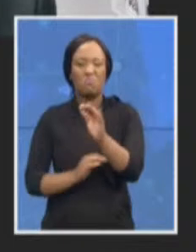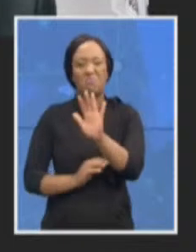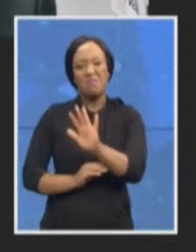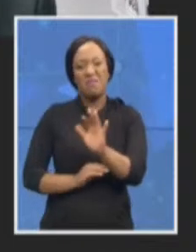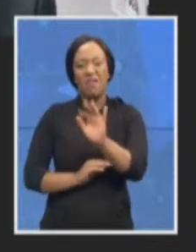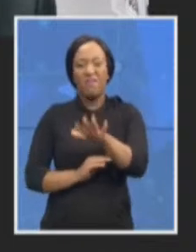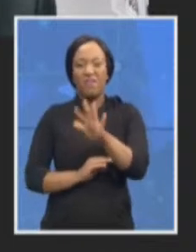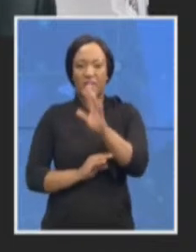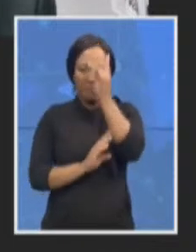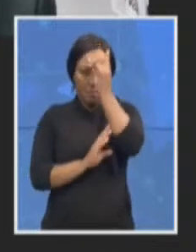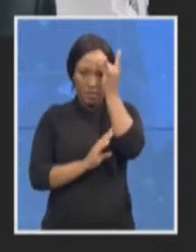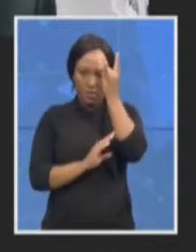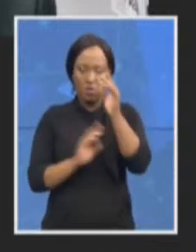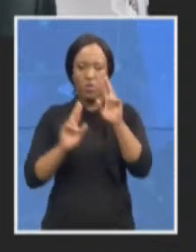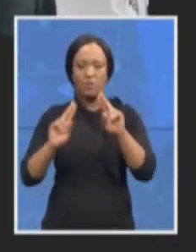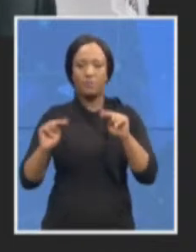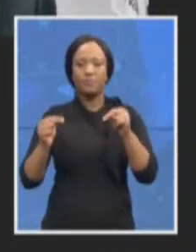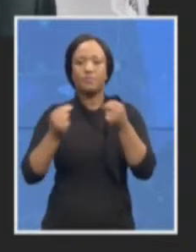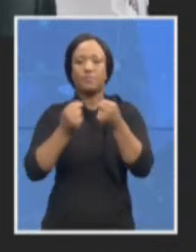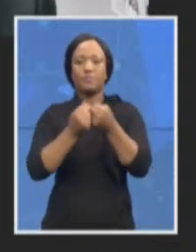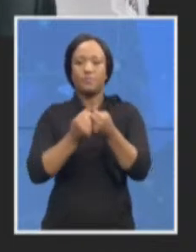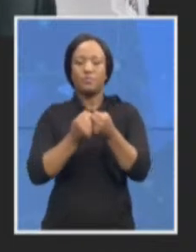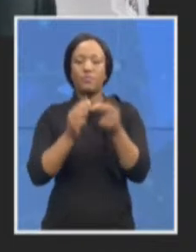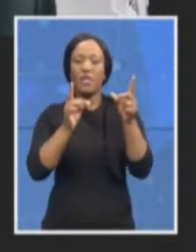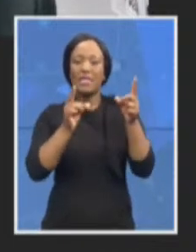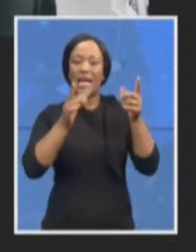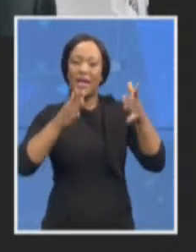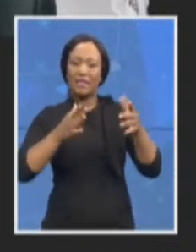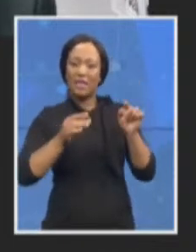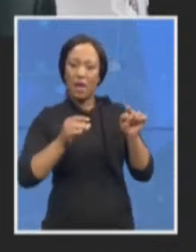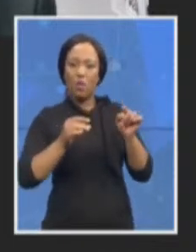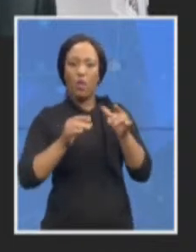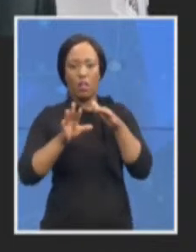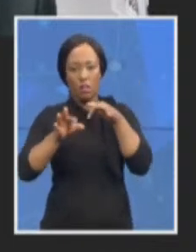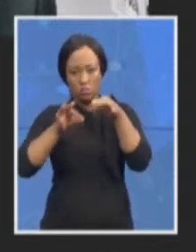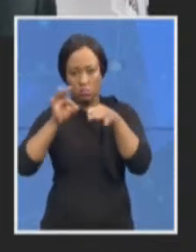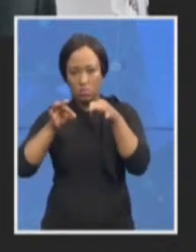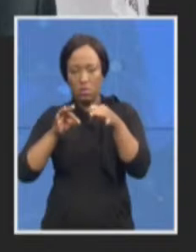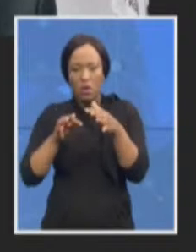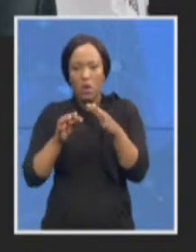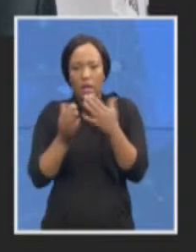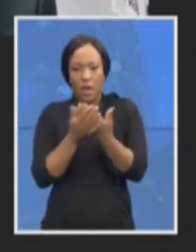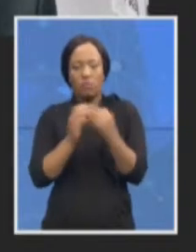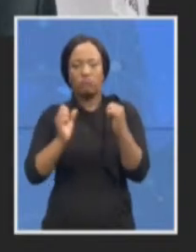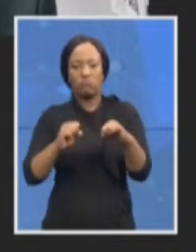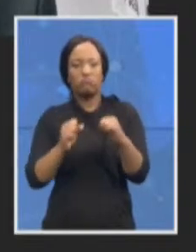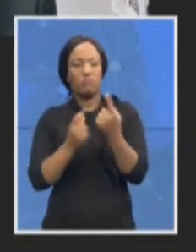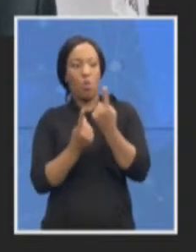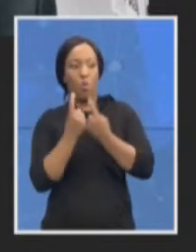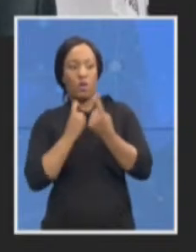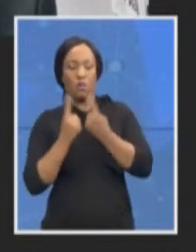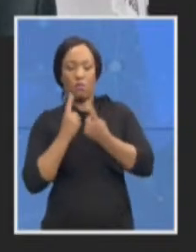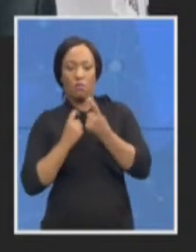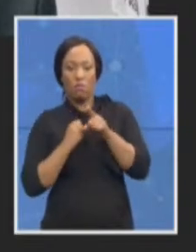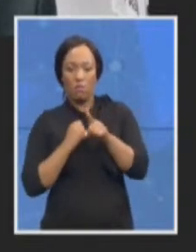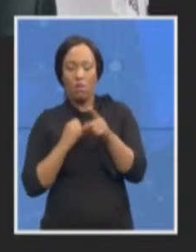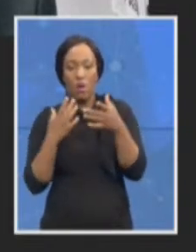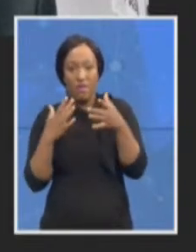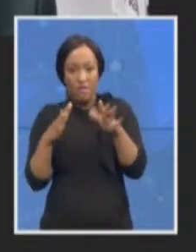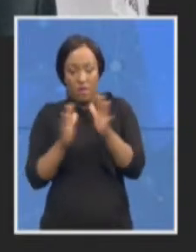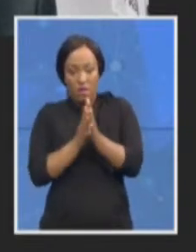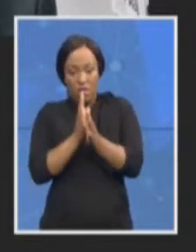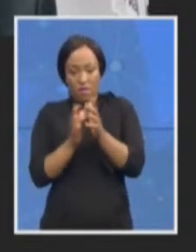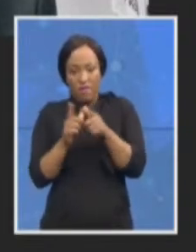talk about it and then we'll allow questions and answers. And then once that's done, then we will proceed with the rest of the briefing